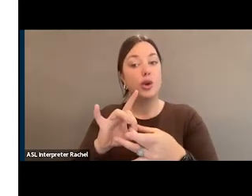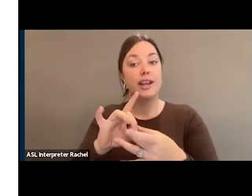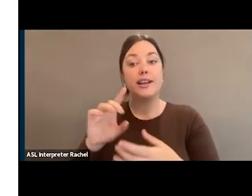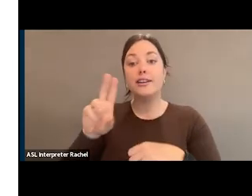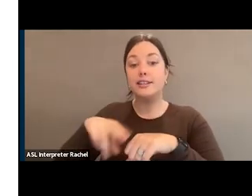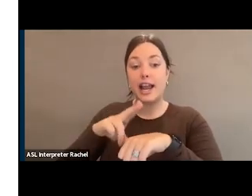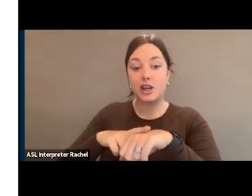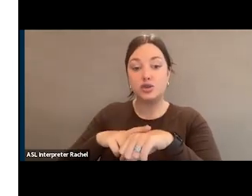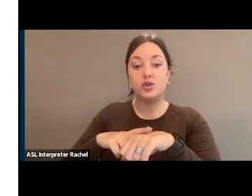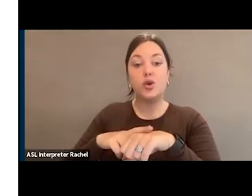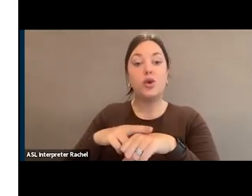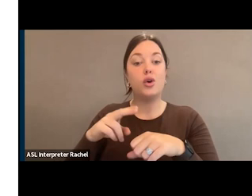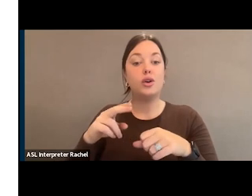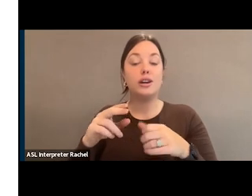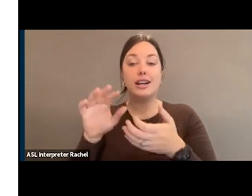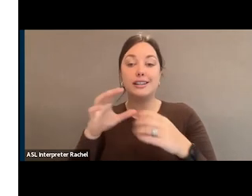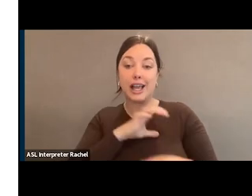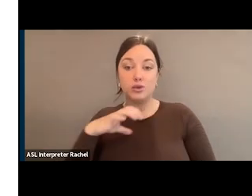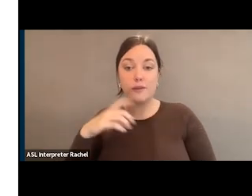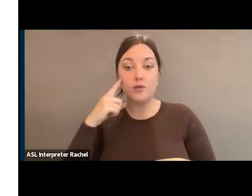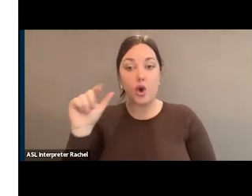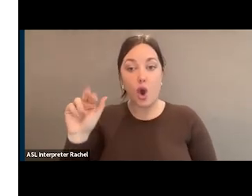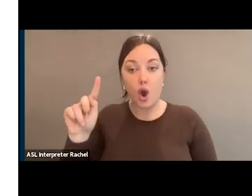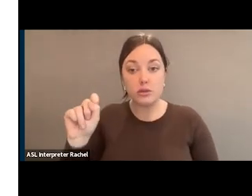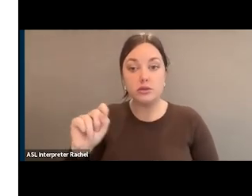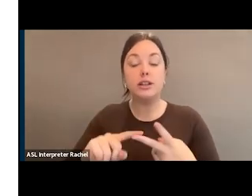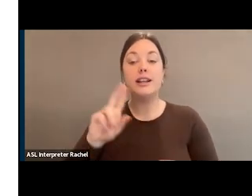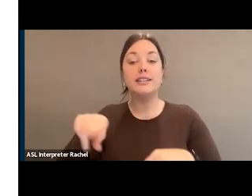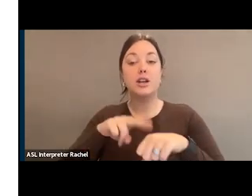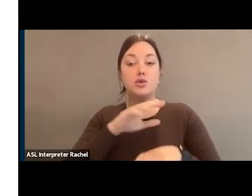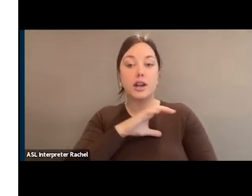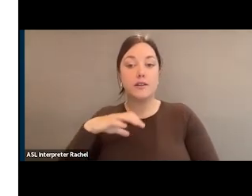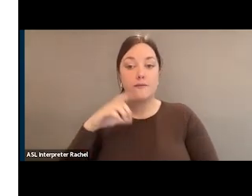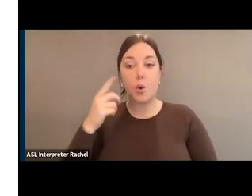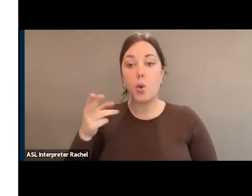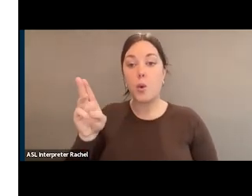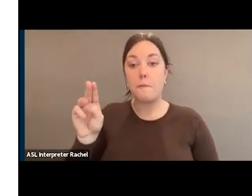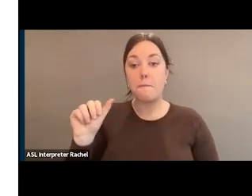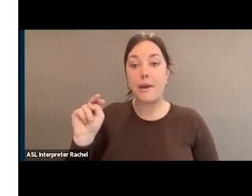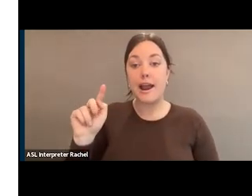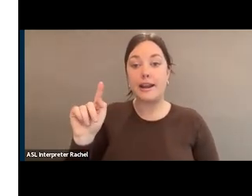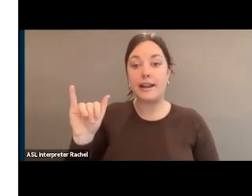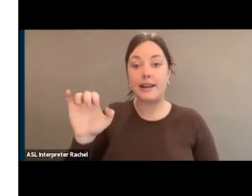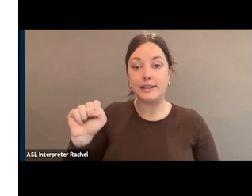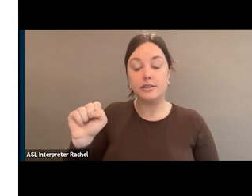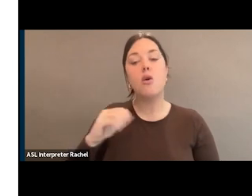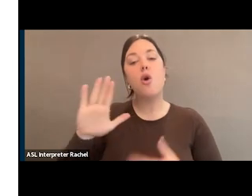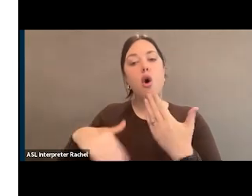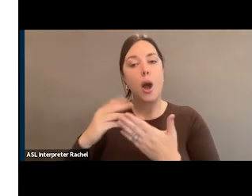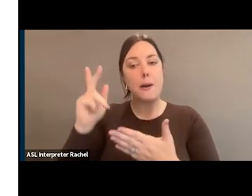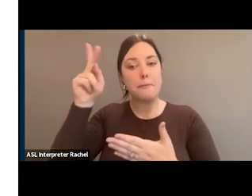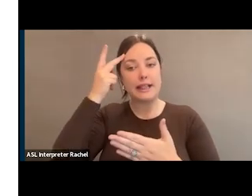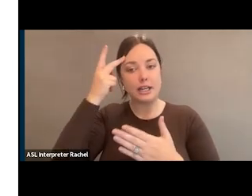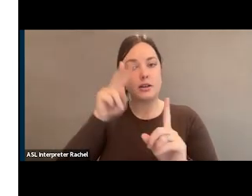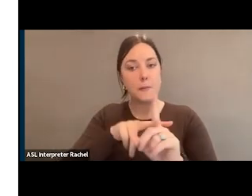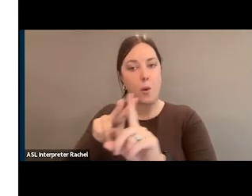Council on the Arts members, National Council on Humanities members. All of those are political appointments that have to